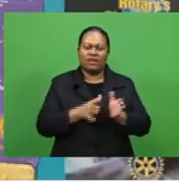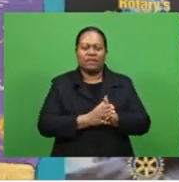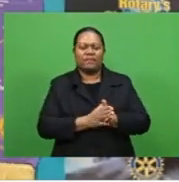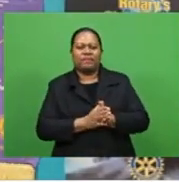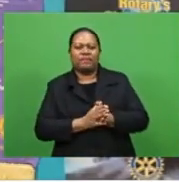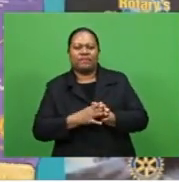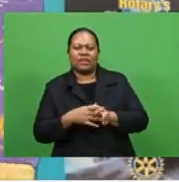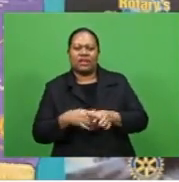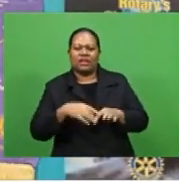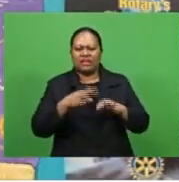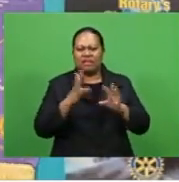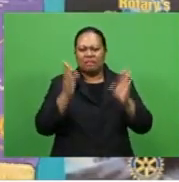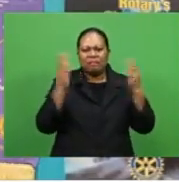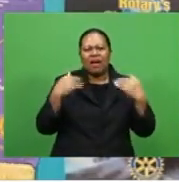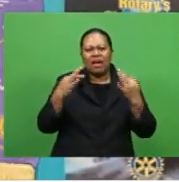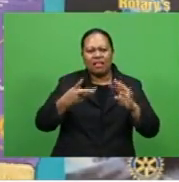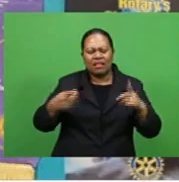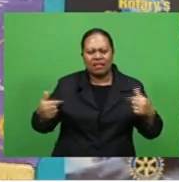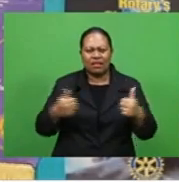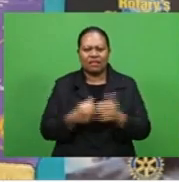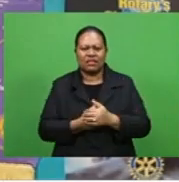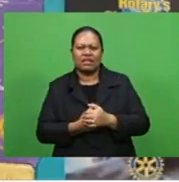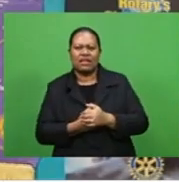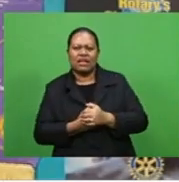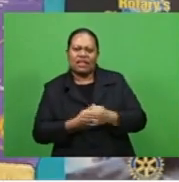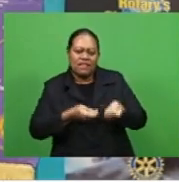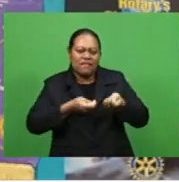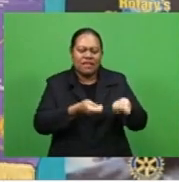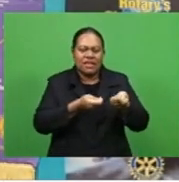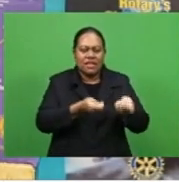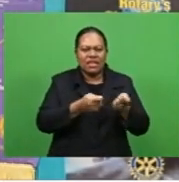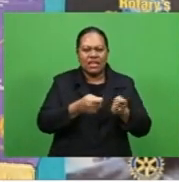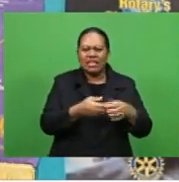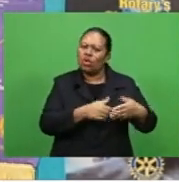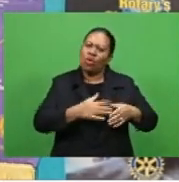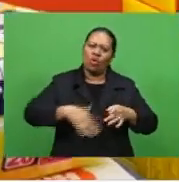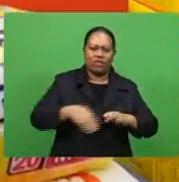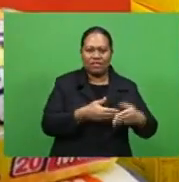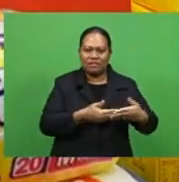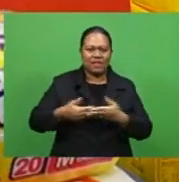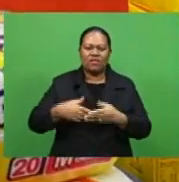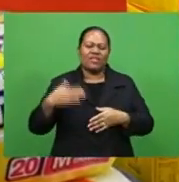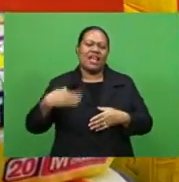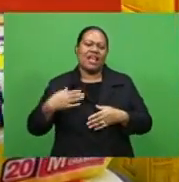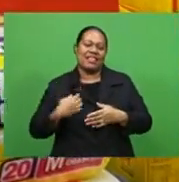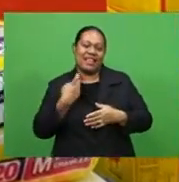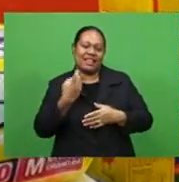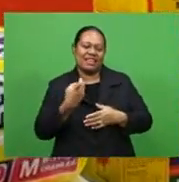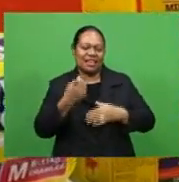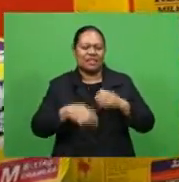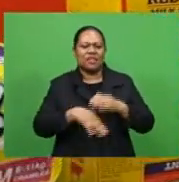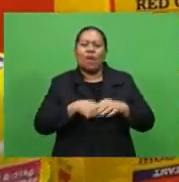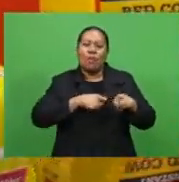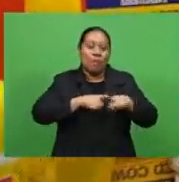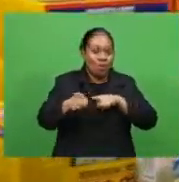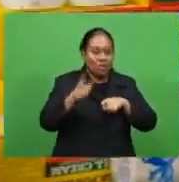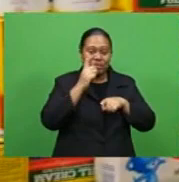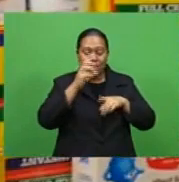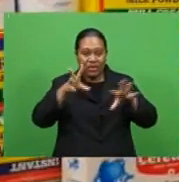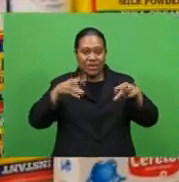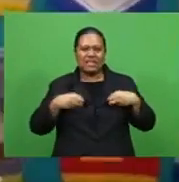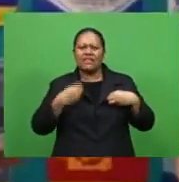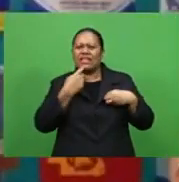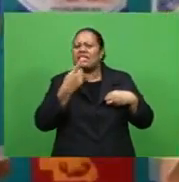body essentials and the feeding with the health and care for some of the recipients the assistance has been